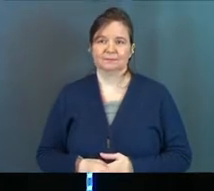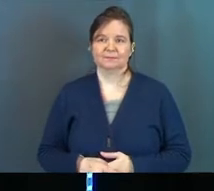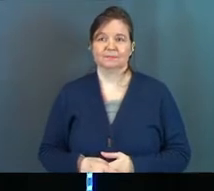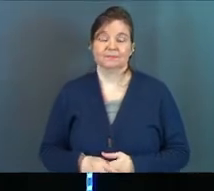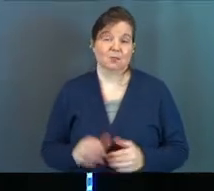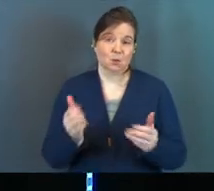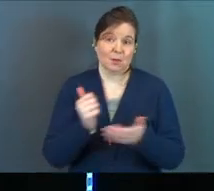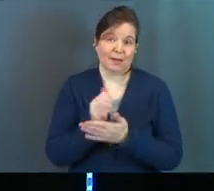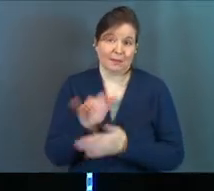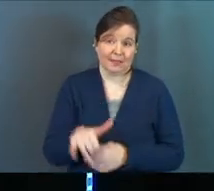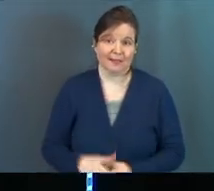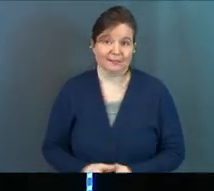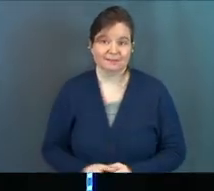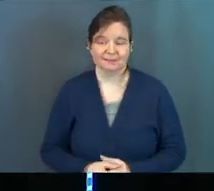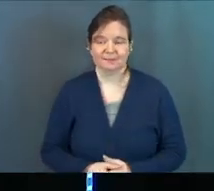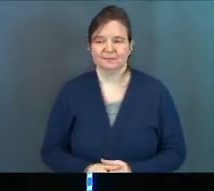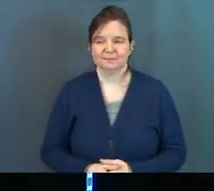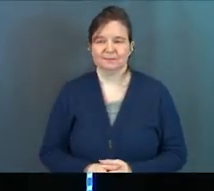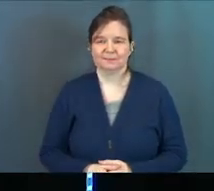You can amen that.